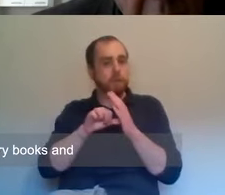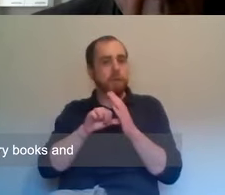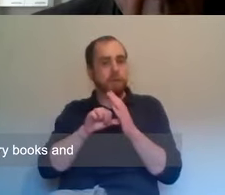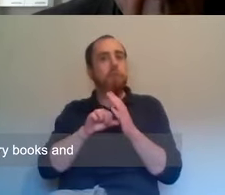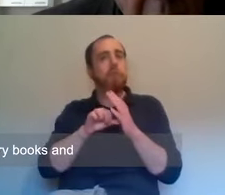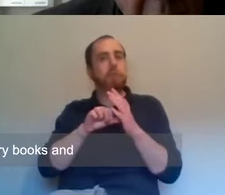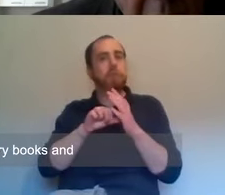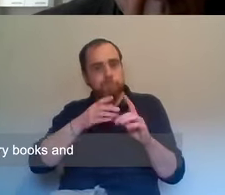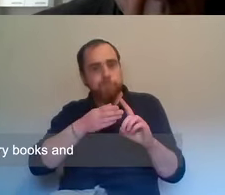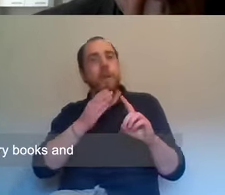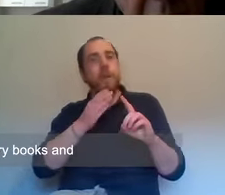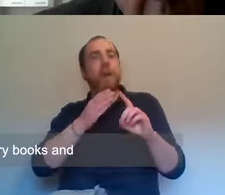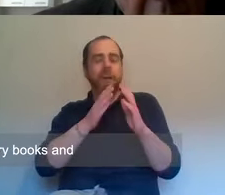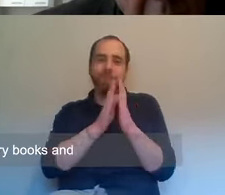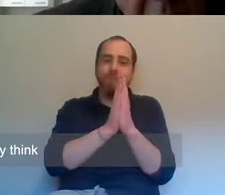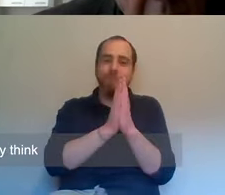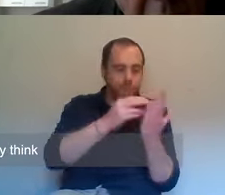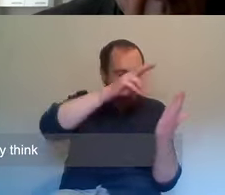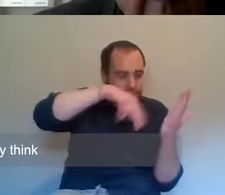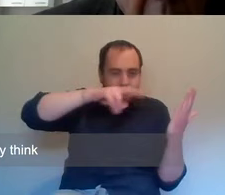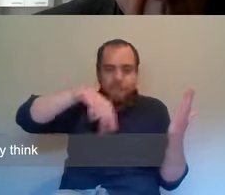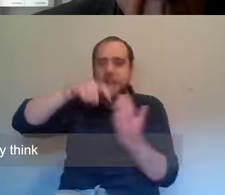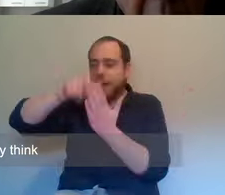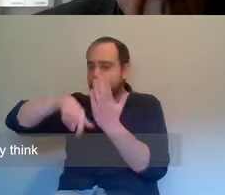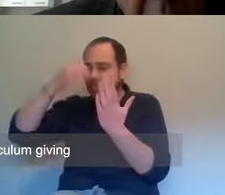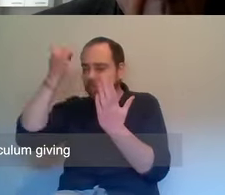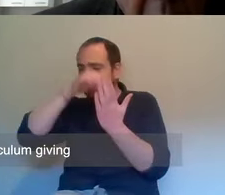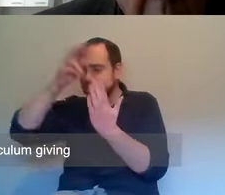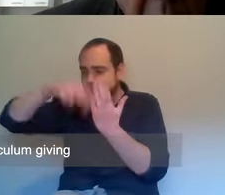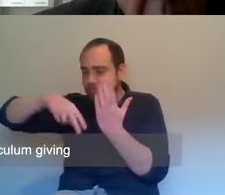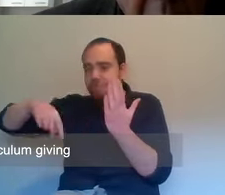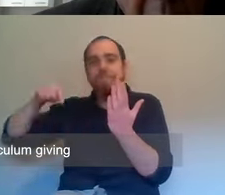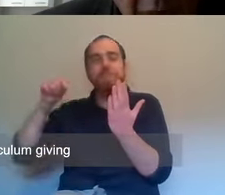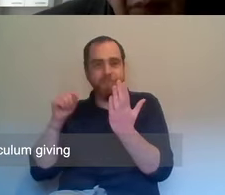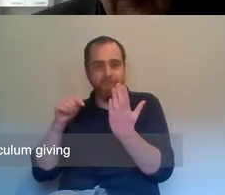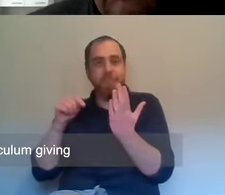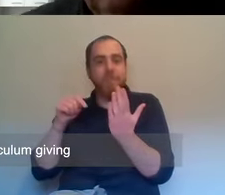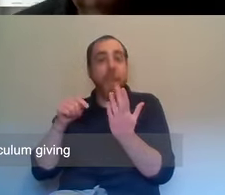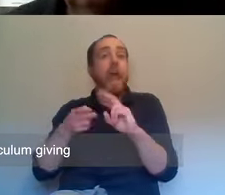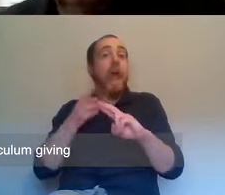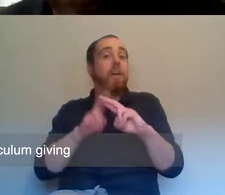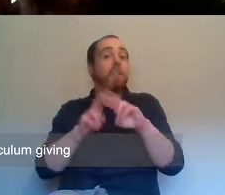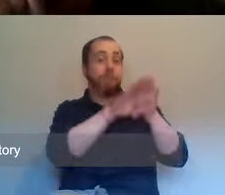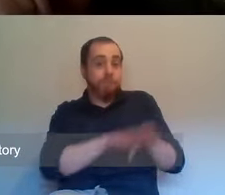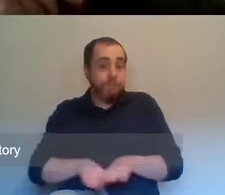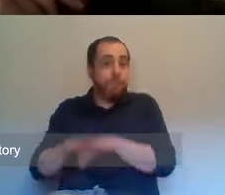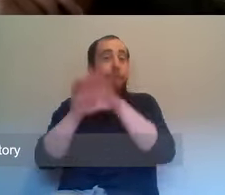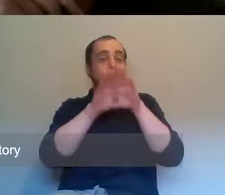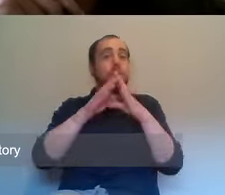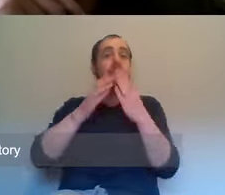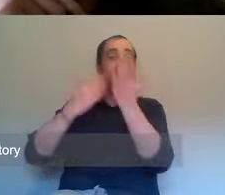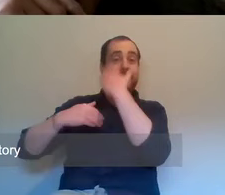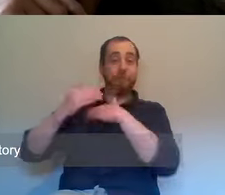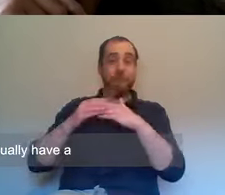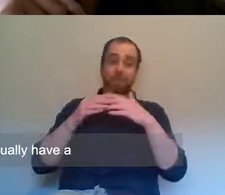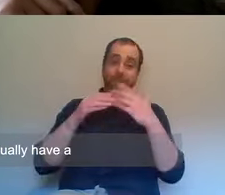history books and so forth. And I actually think if we had a common curriculum, um, giving multi views of history and